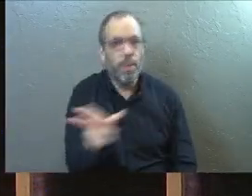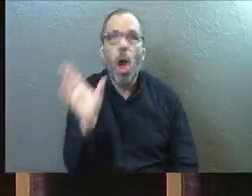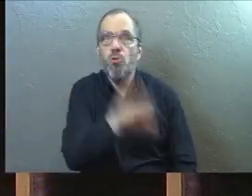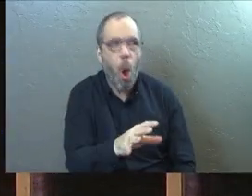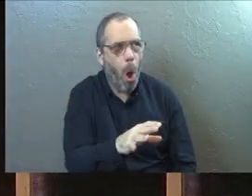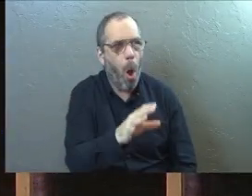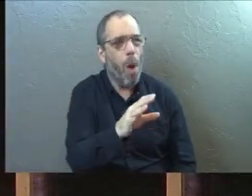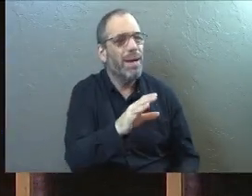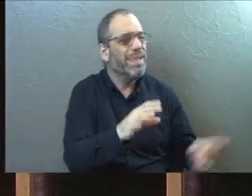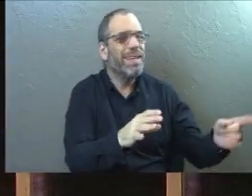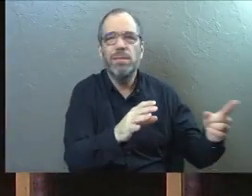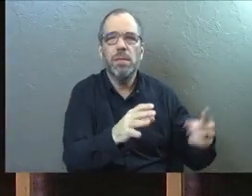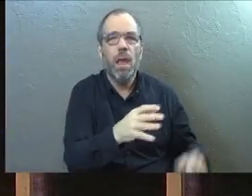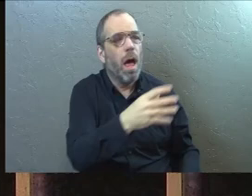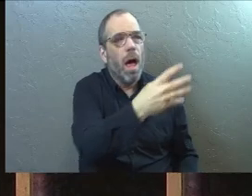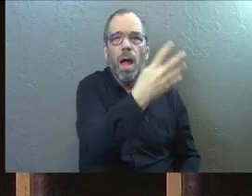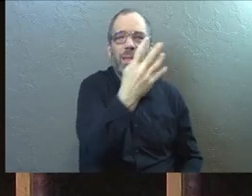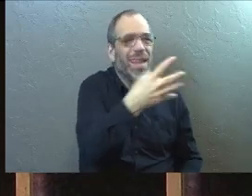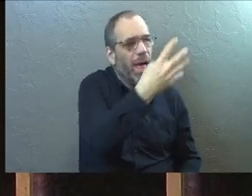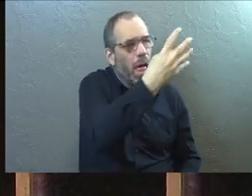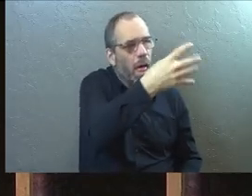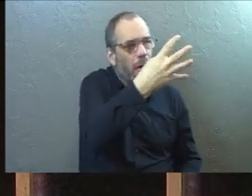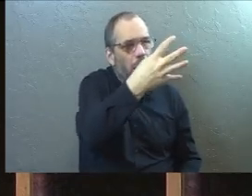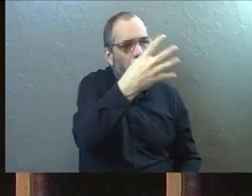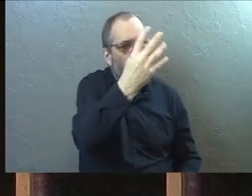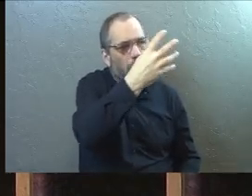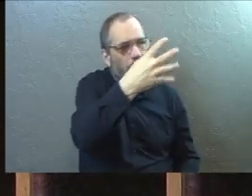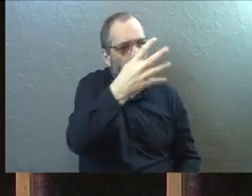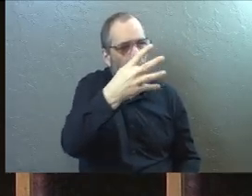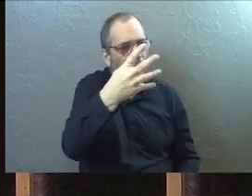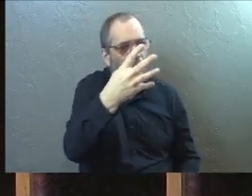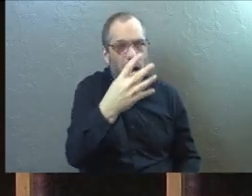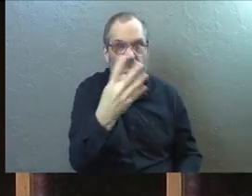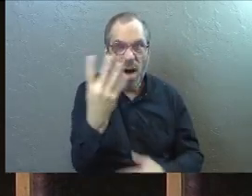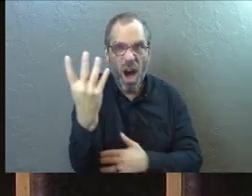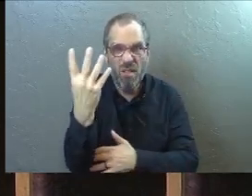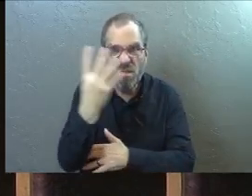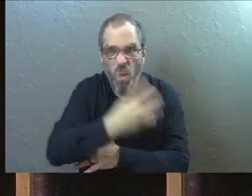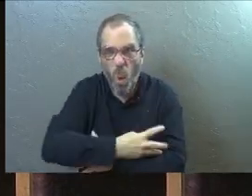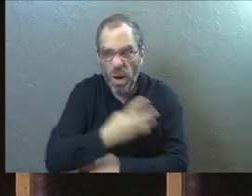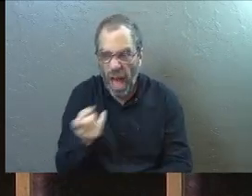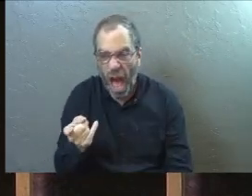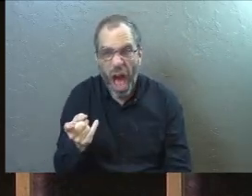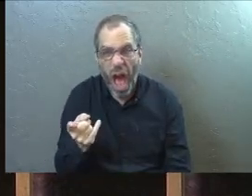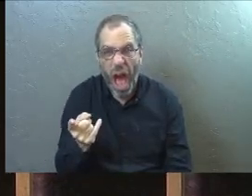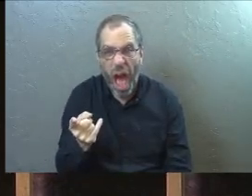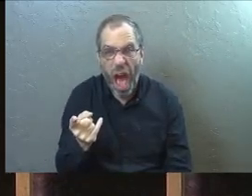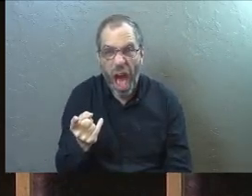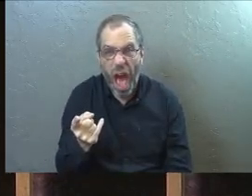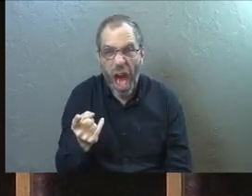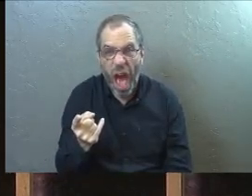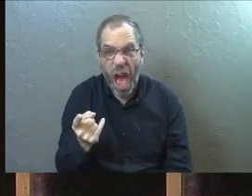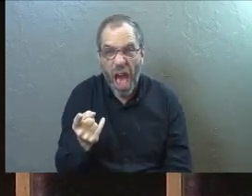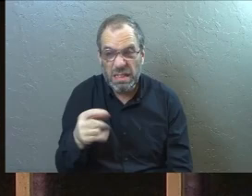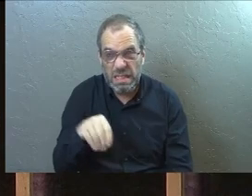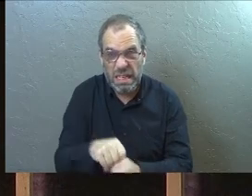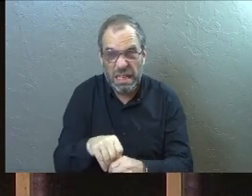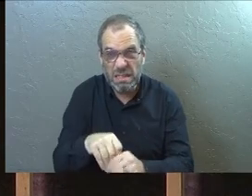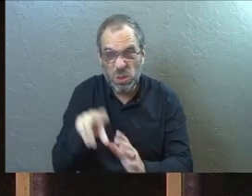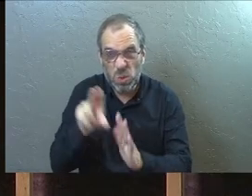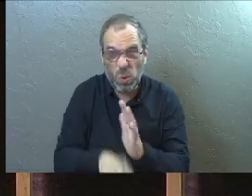This was just him reviving someone. But after four days, sealed up in a tomb?